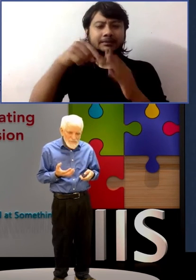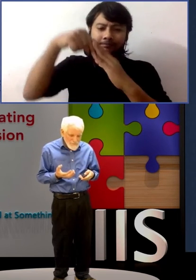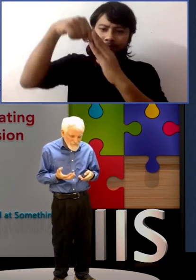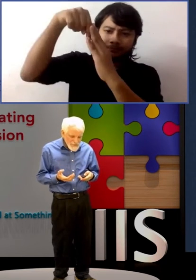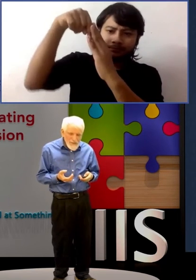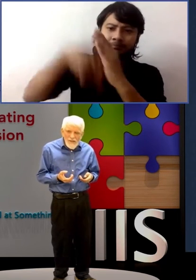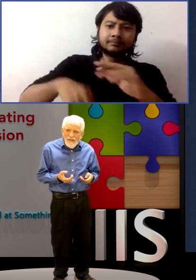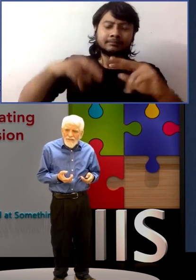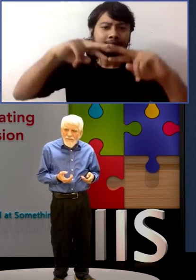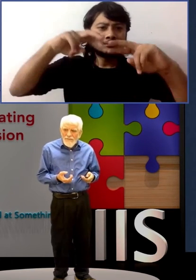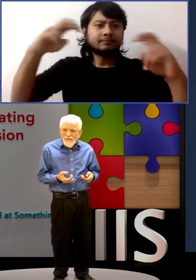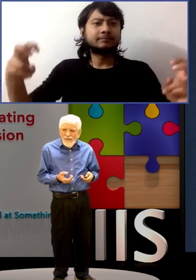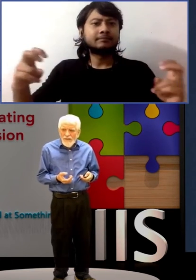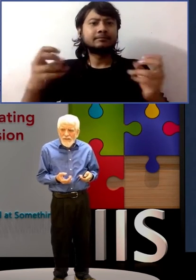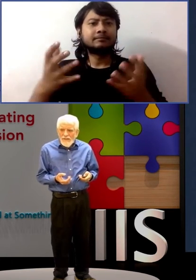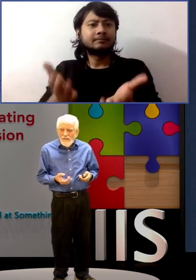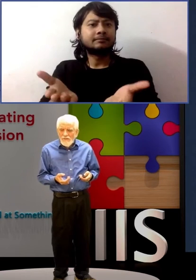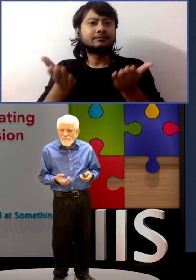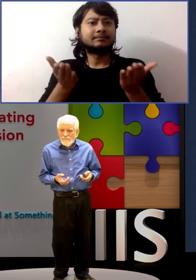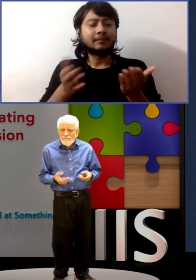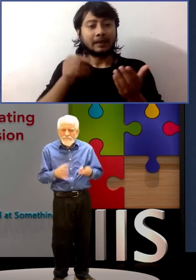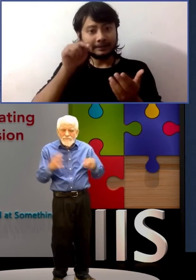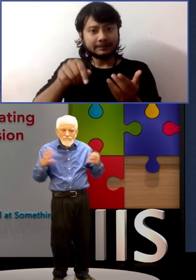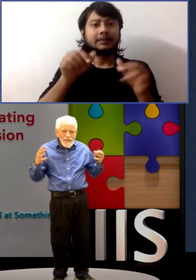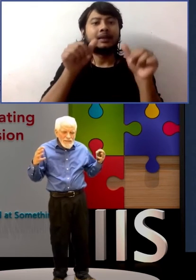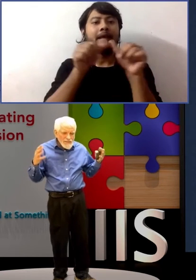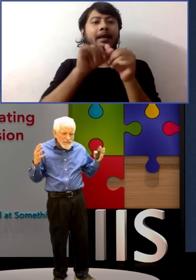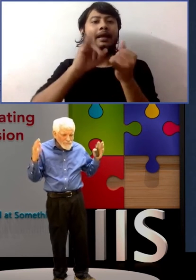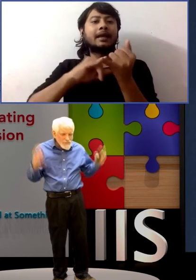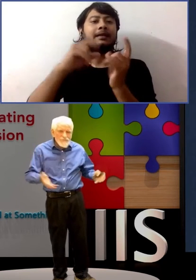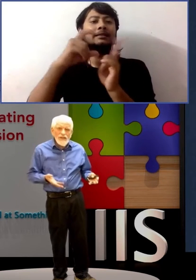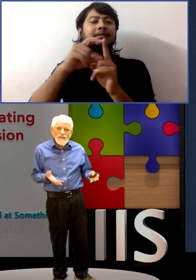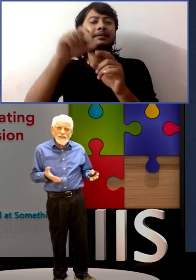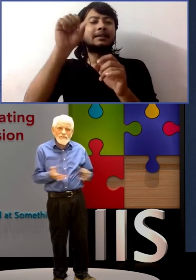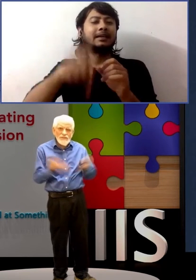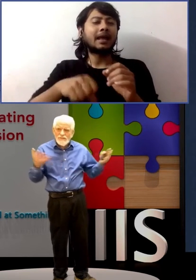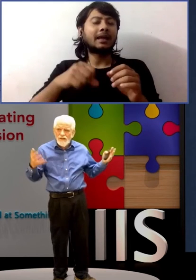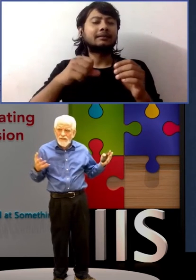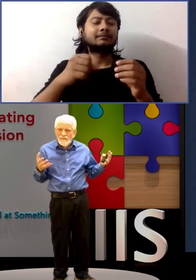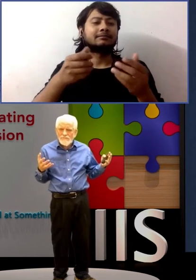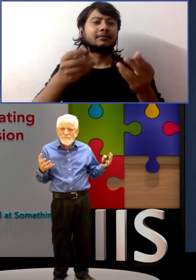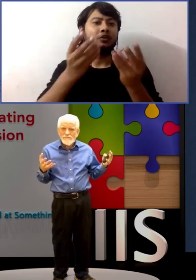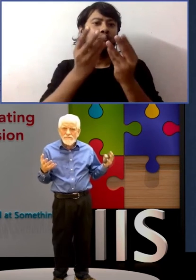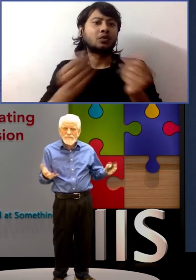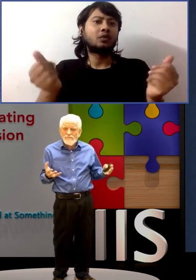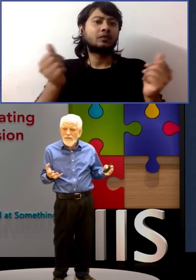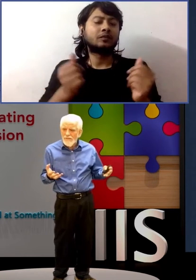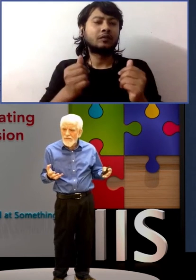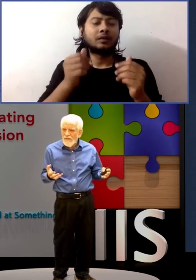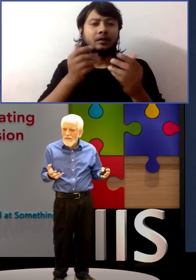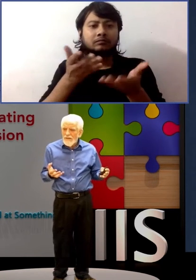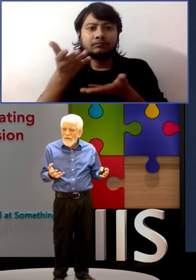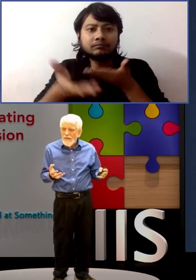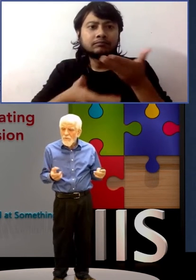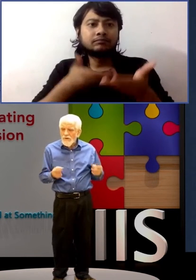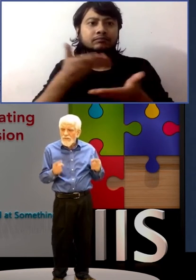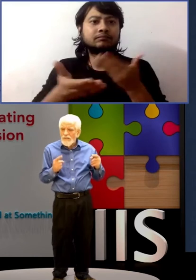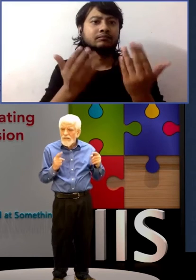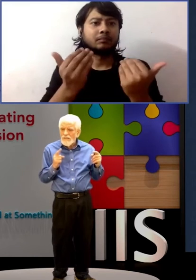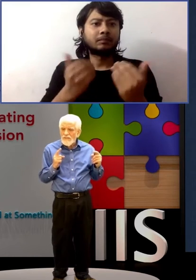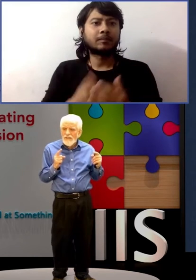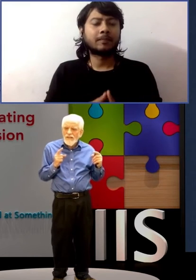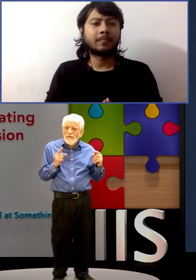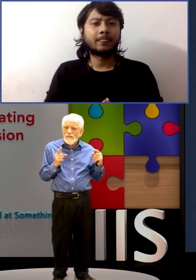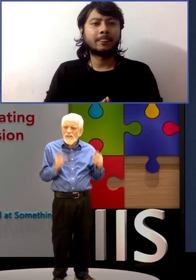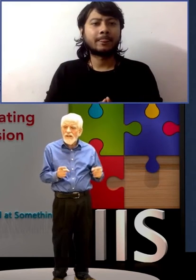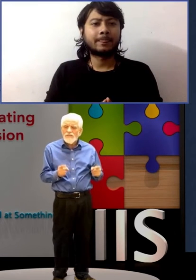autism. So, here's a brief outline of the entire method. It works to